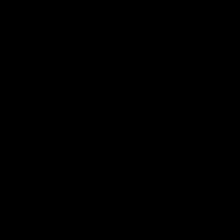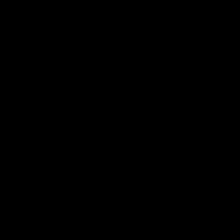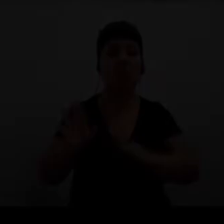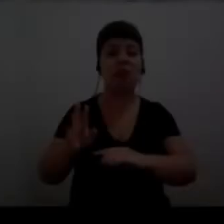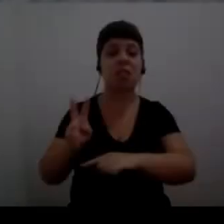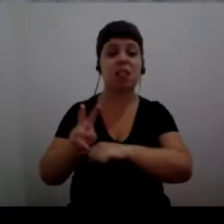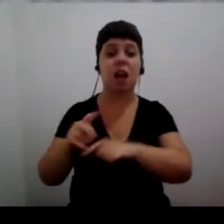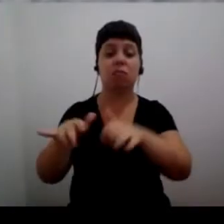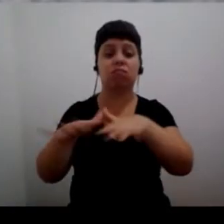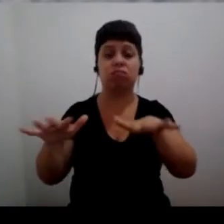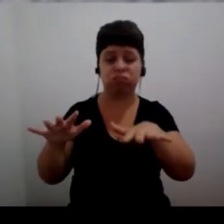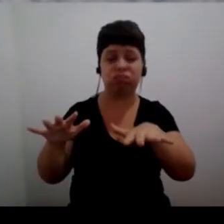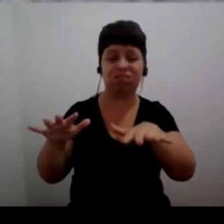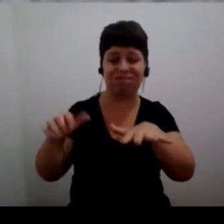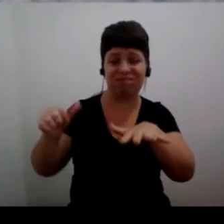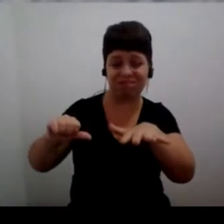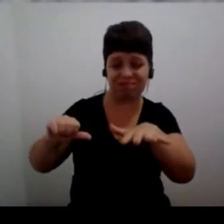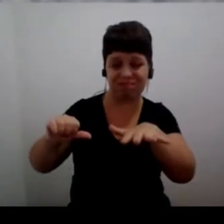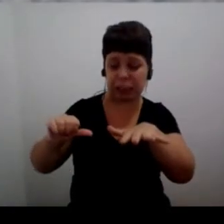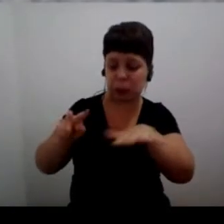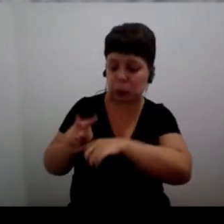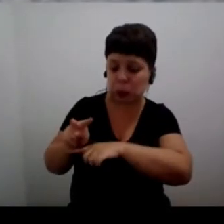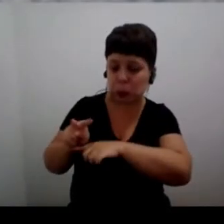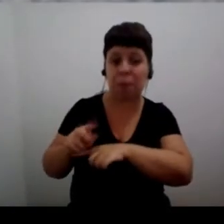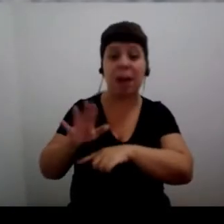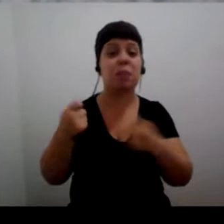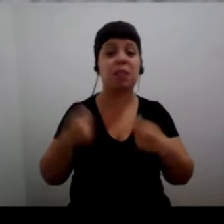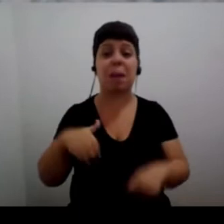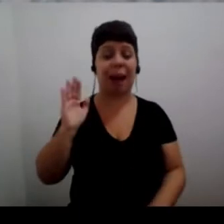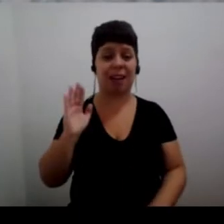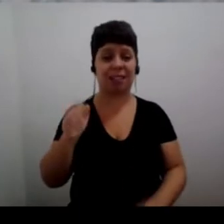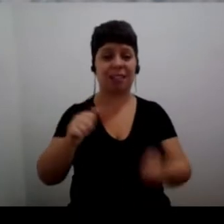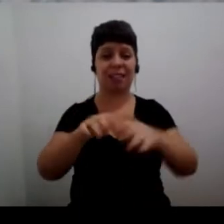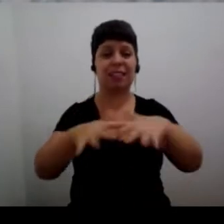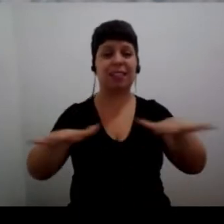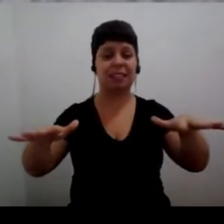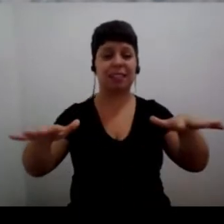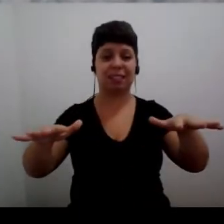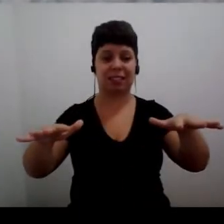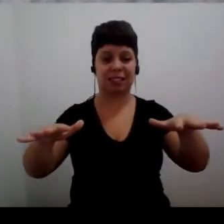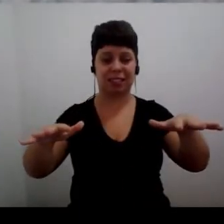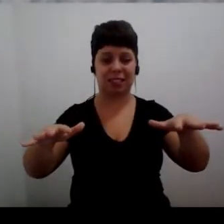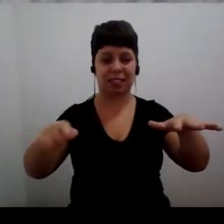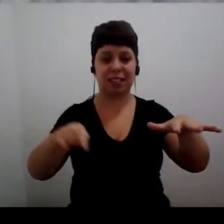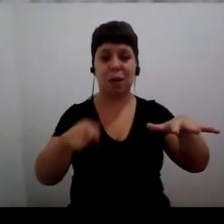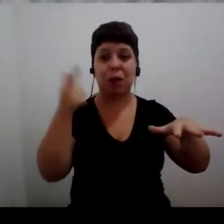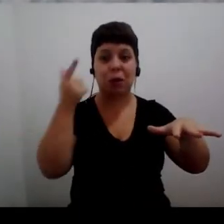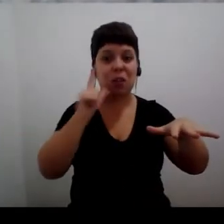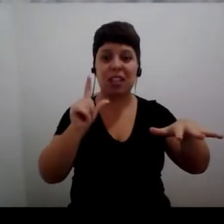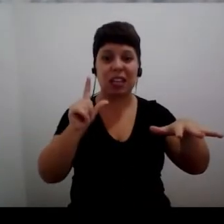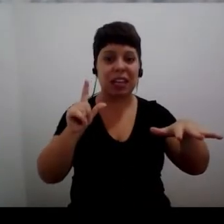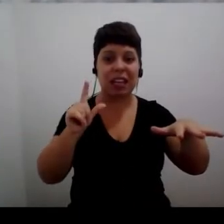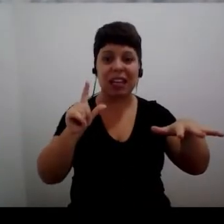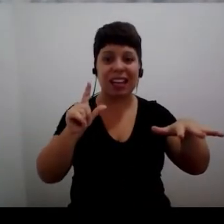We must manage the ocean sustainably to unlock its vast capacity to drive economic growth